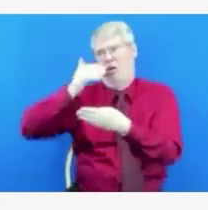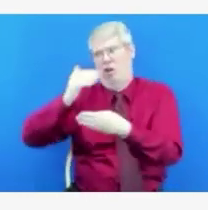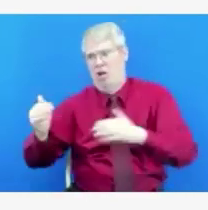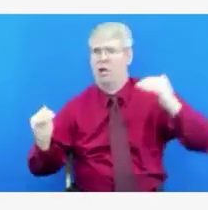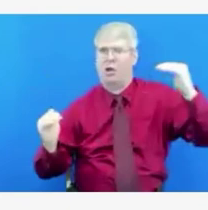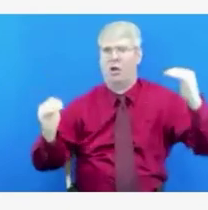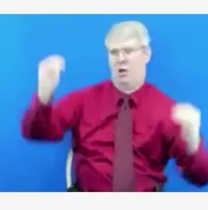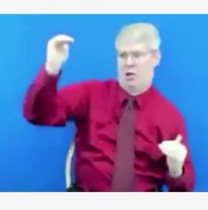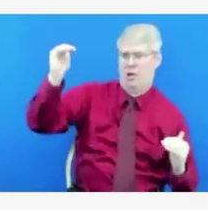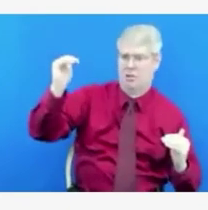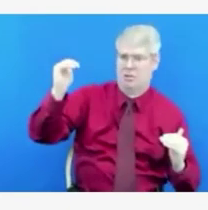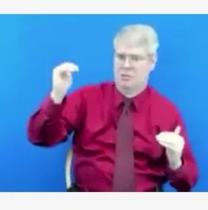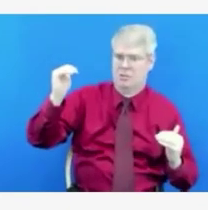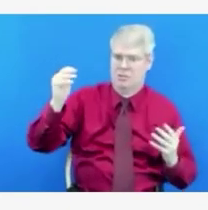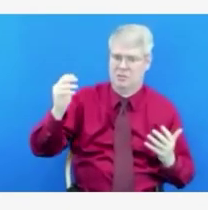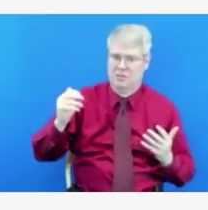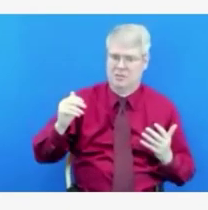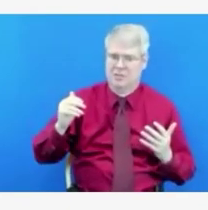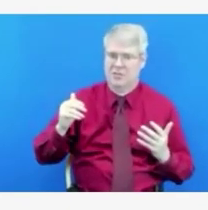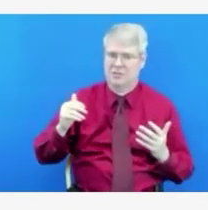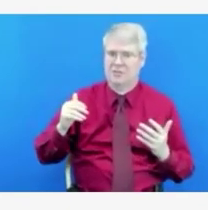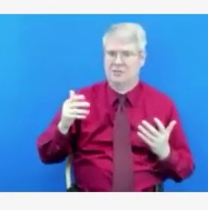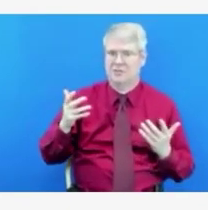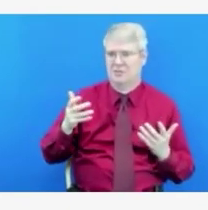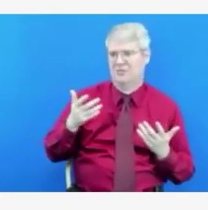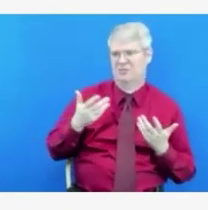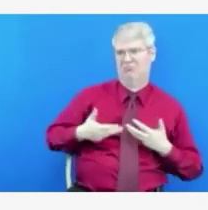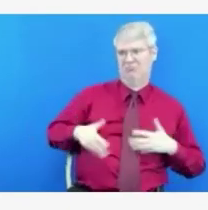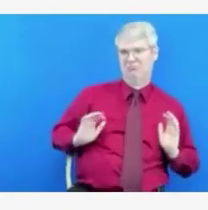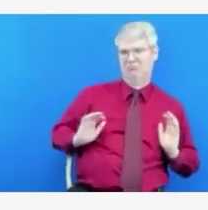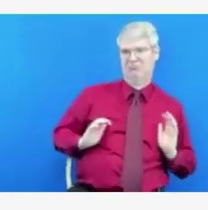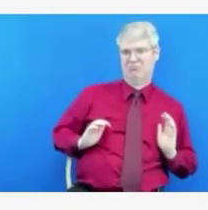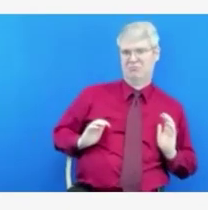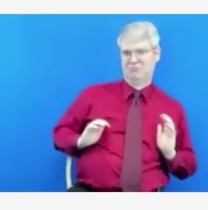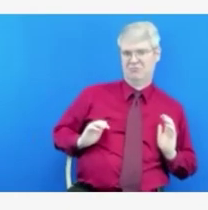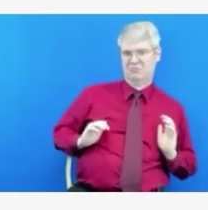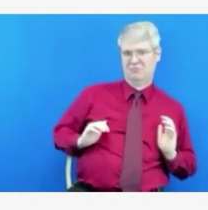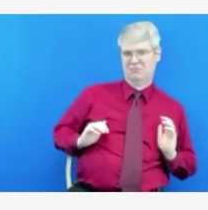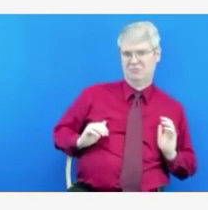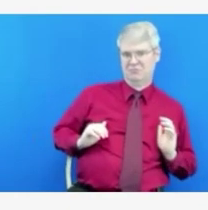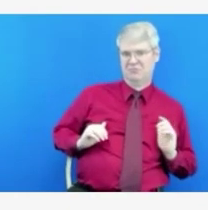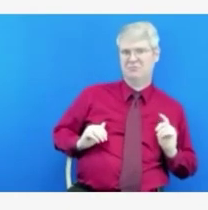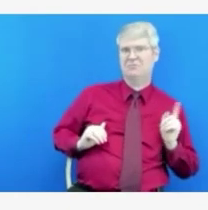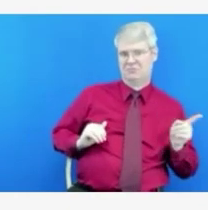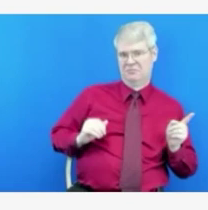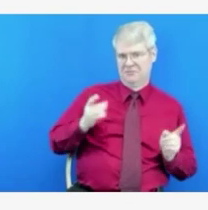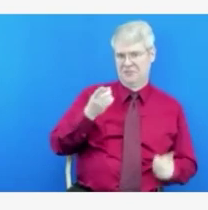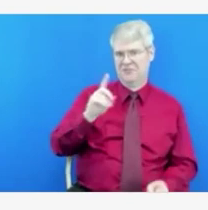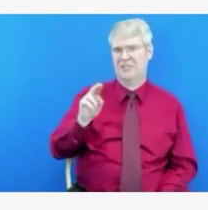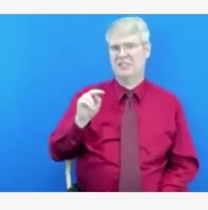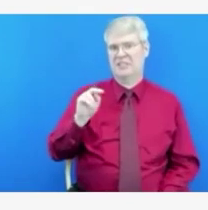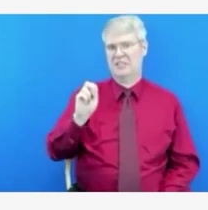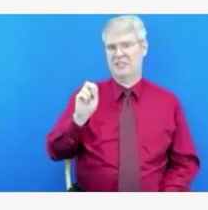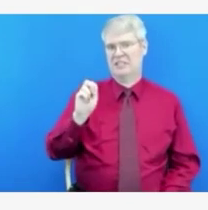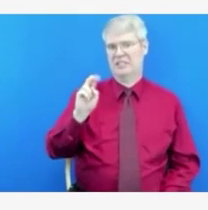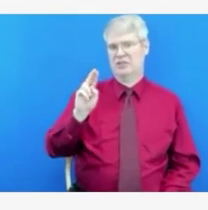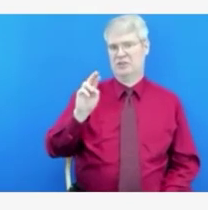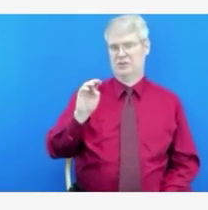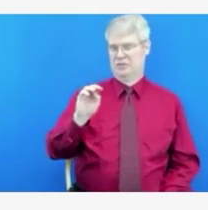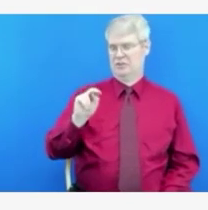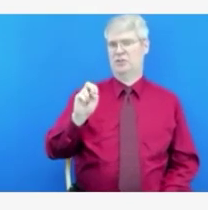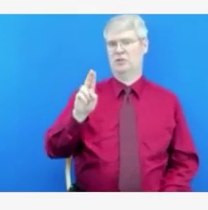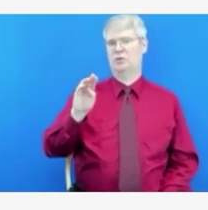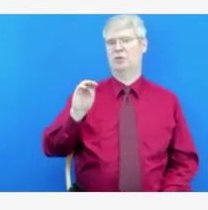If I could just tag on to that to say one thing, which is, you know, in our health system, we're one of the largest providers in pediatric care in the